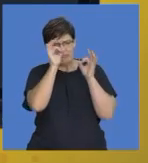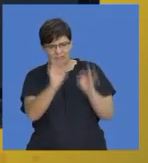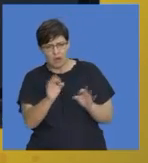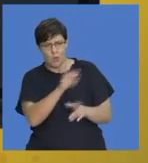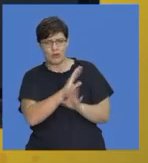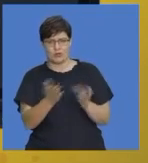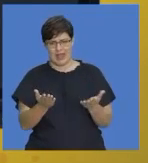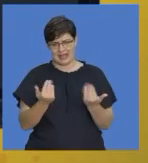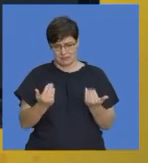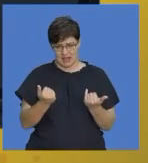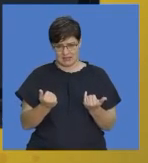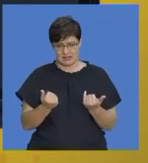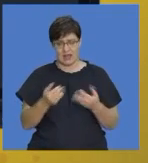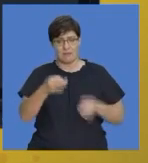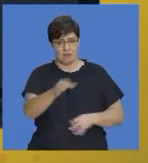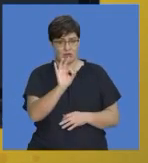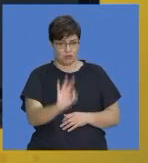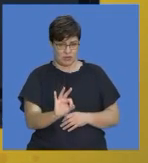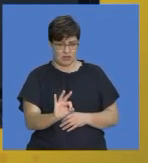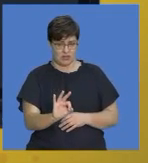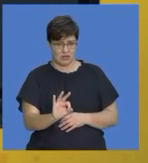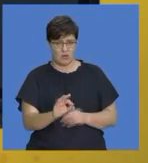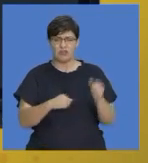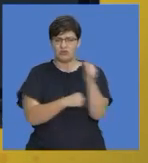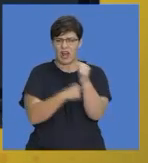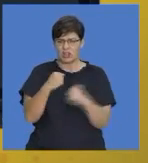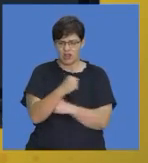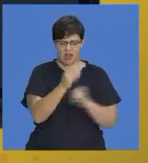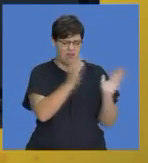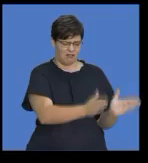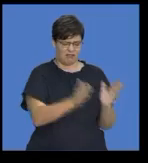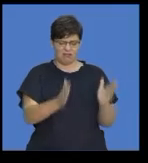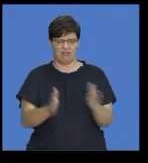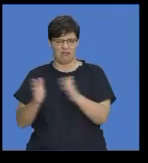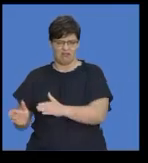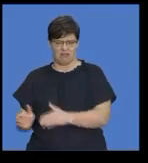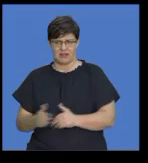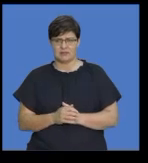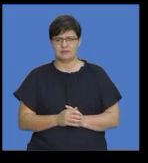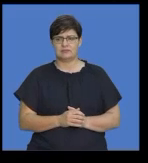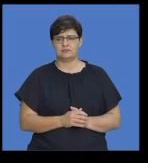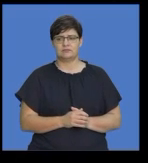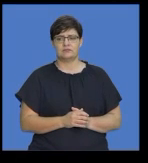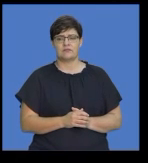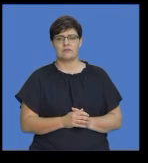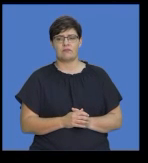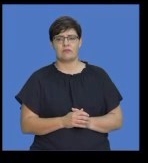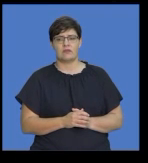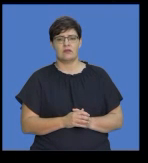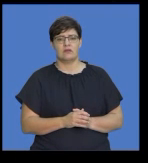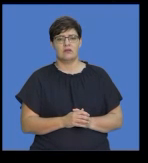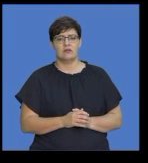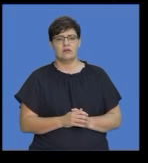exactly what it is to expect in paper 3 in terms of the structure of the paper. Okay. So